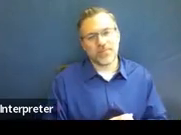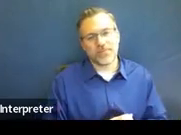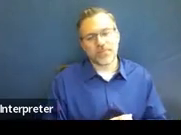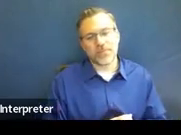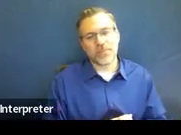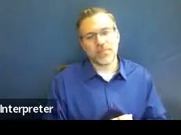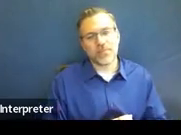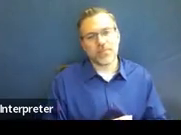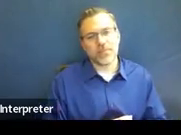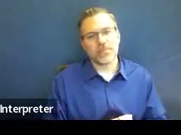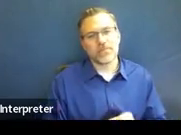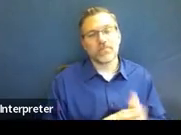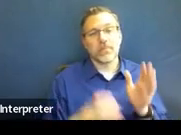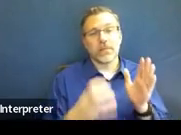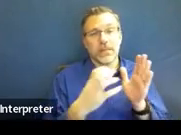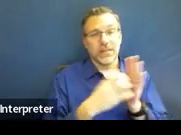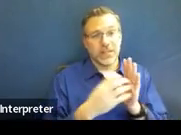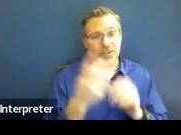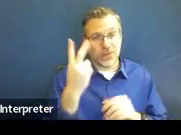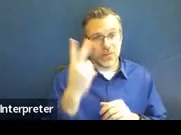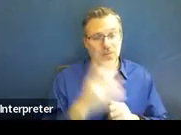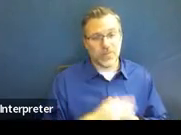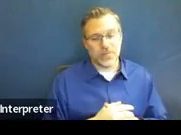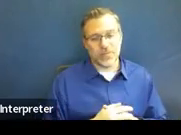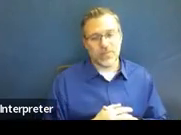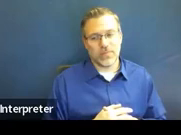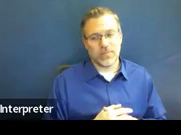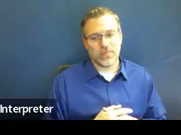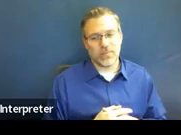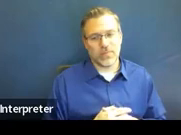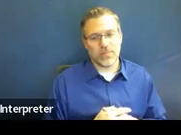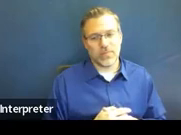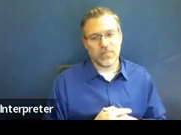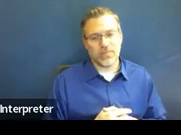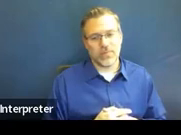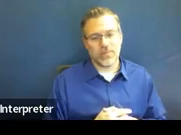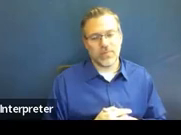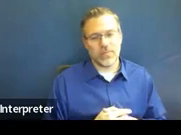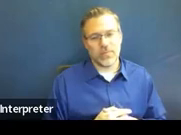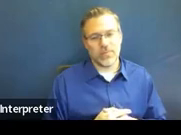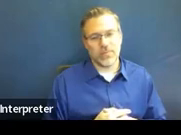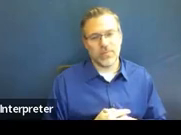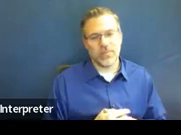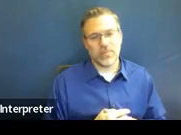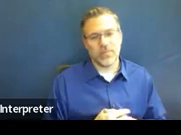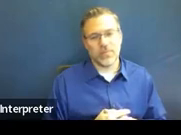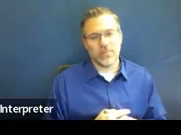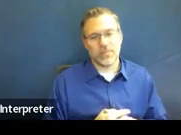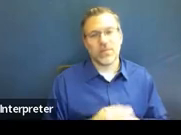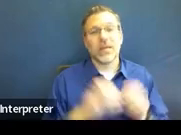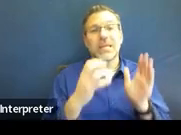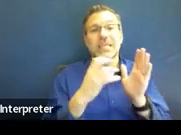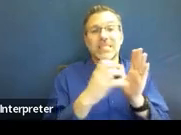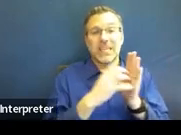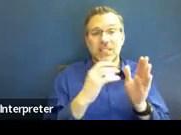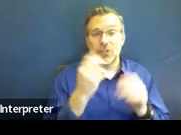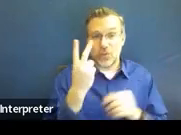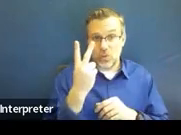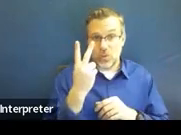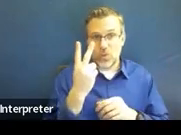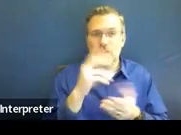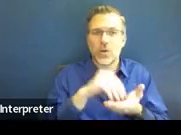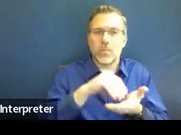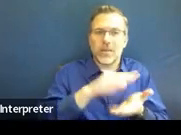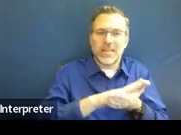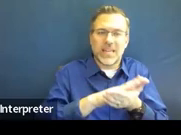So moving on to section two, this is where you put the why. You are explaining